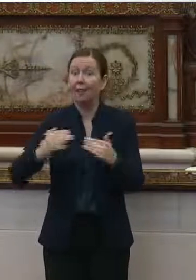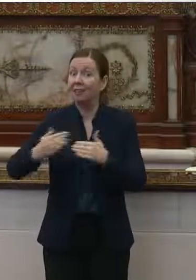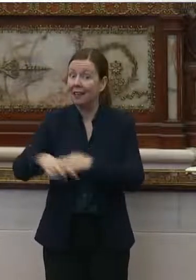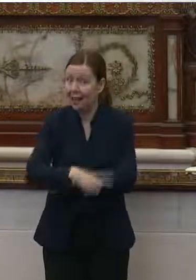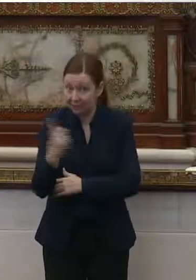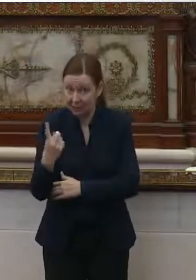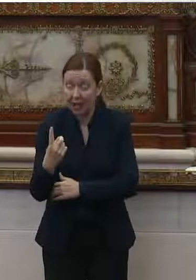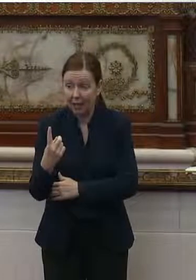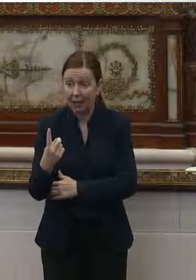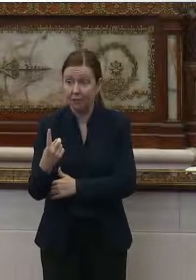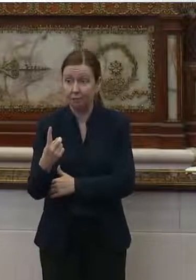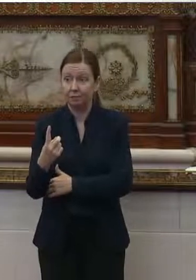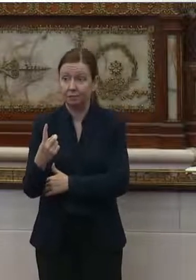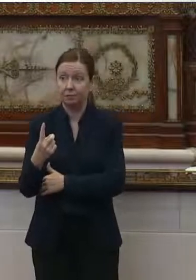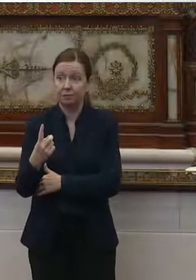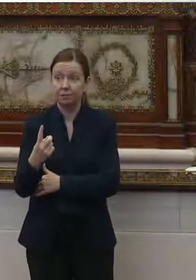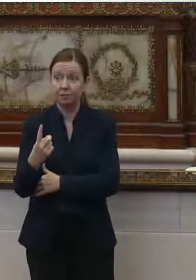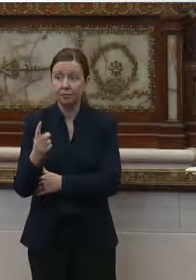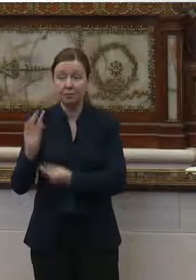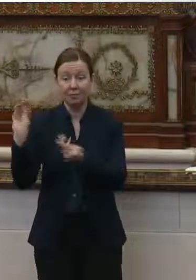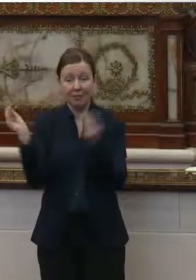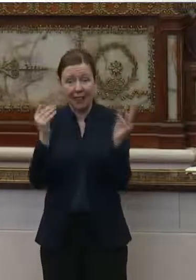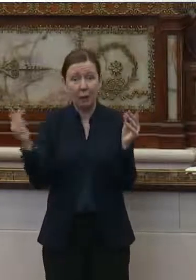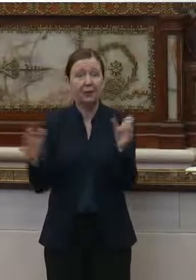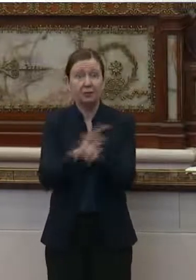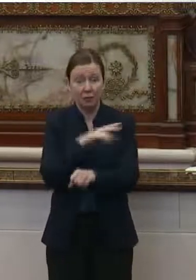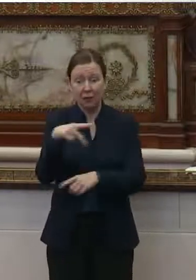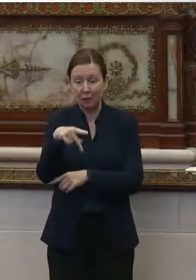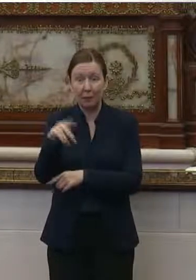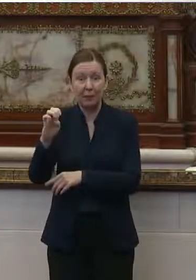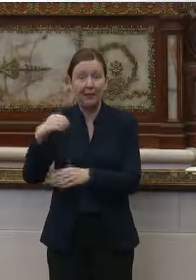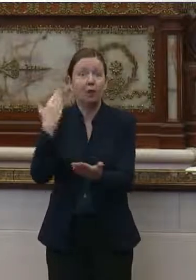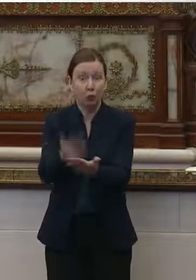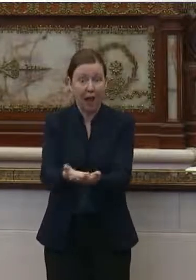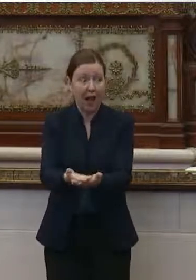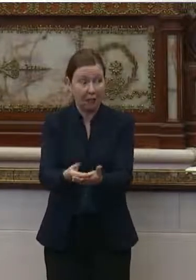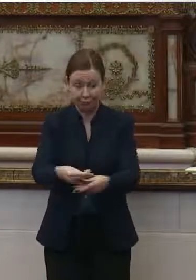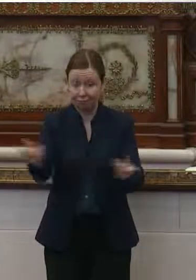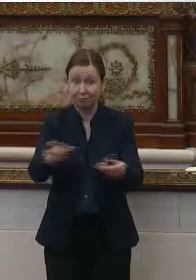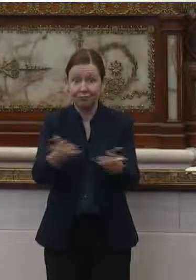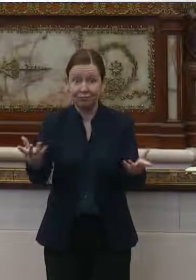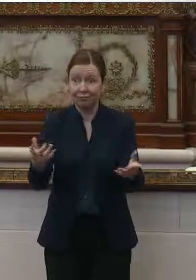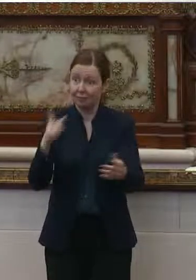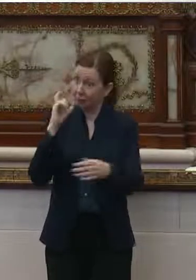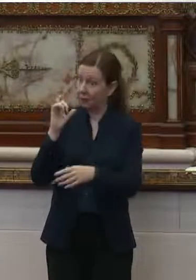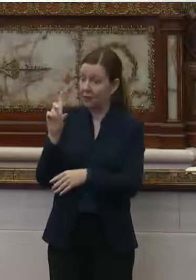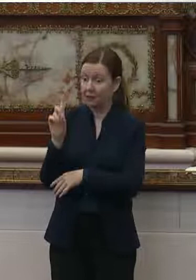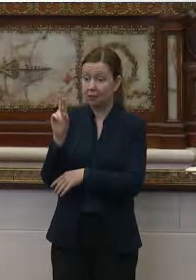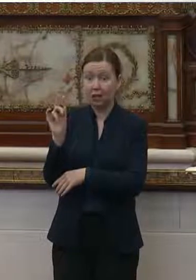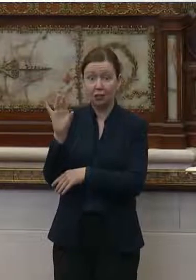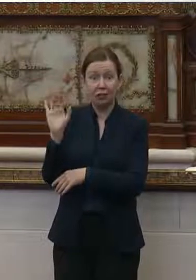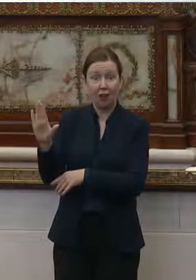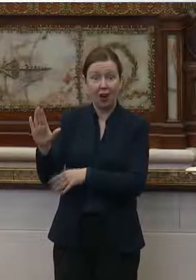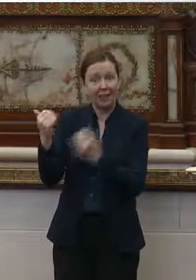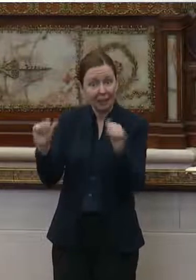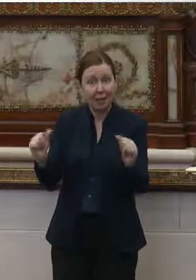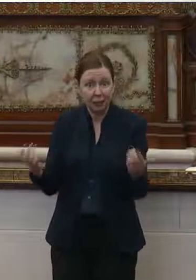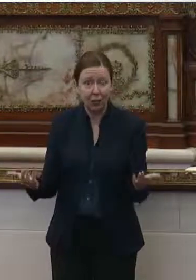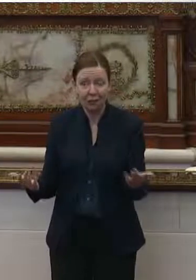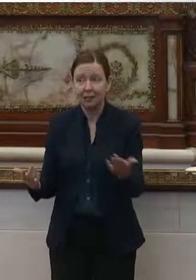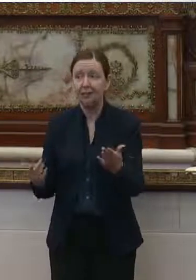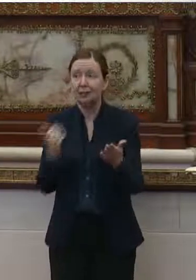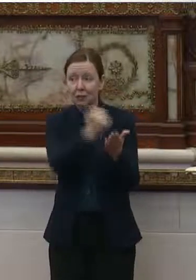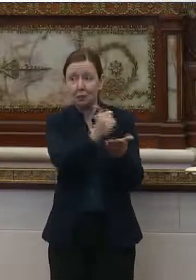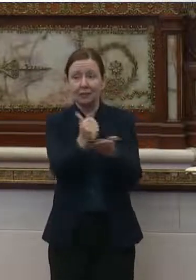day, an ambulance full of PPEs arrived based on Dr. Farley's effort to